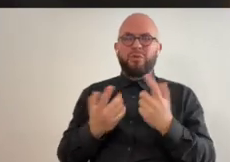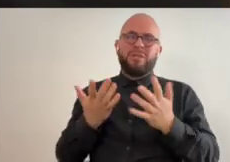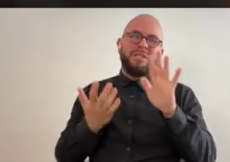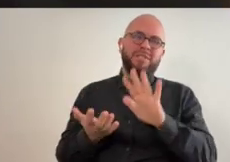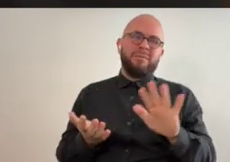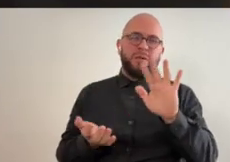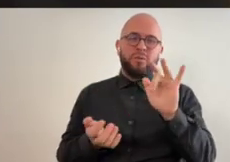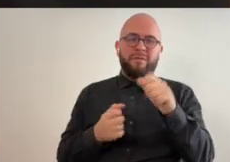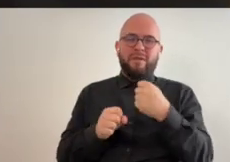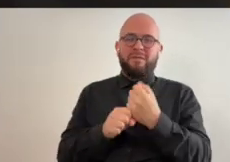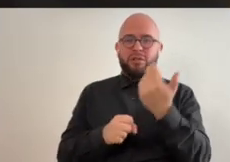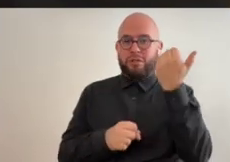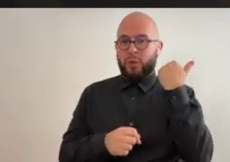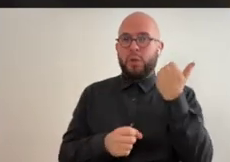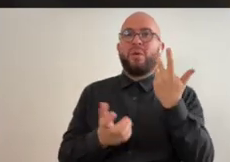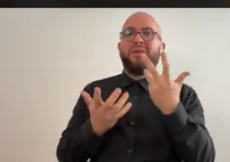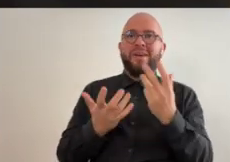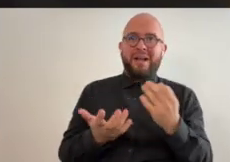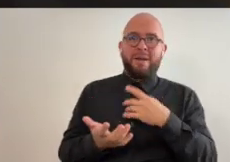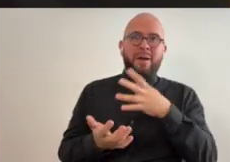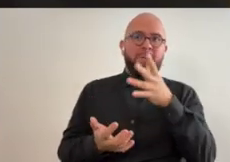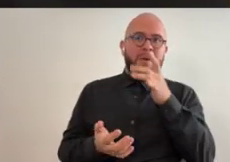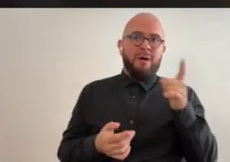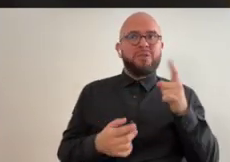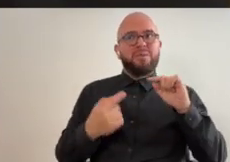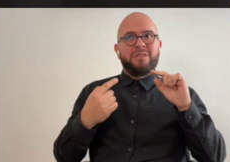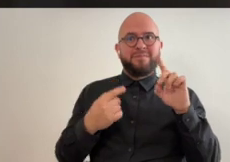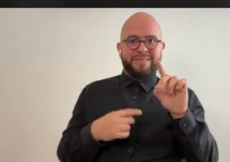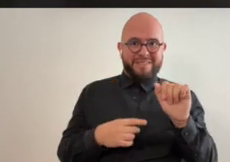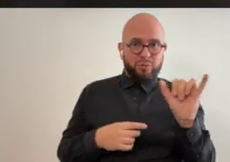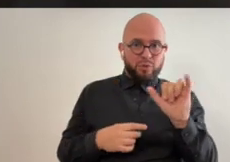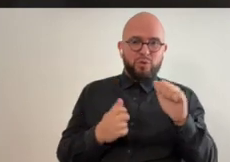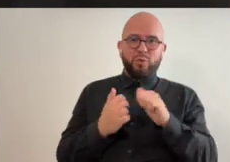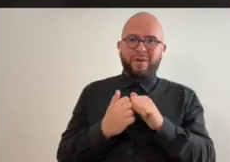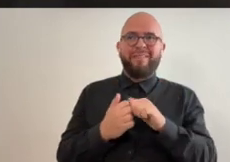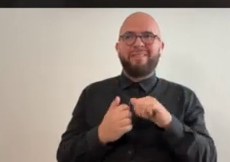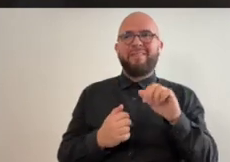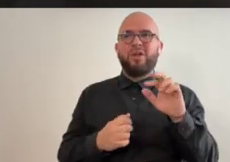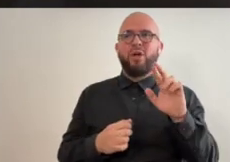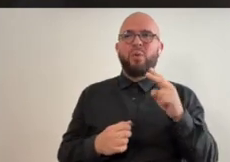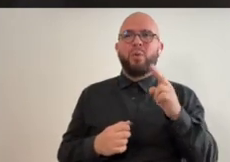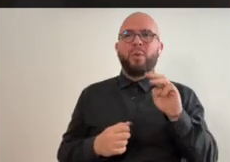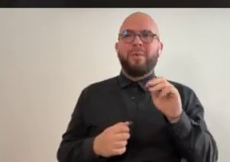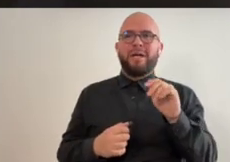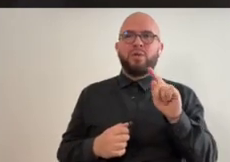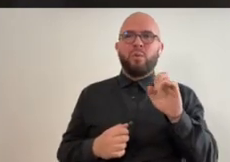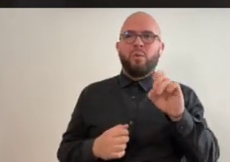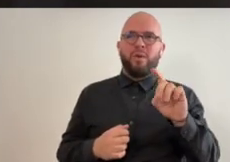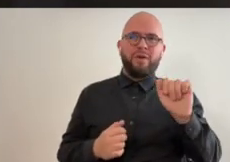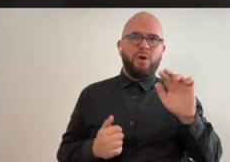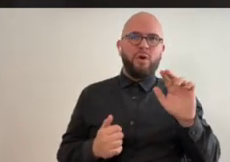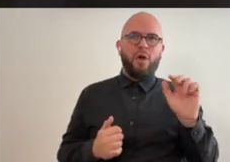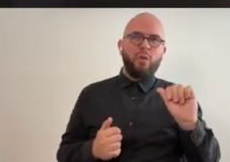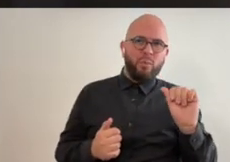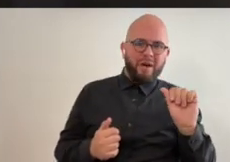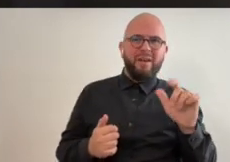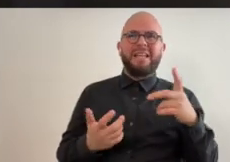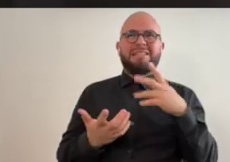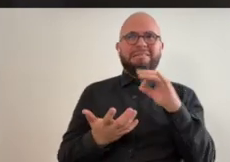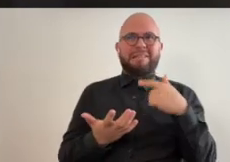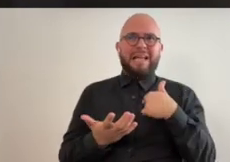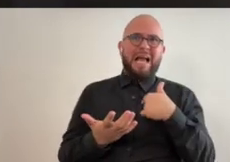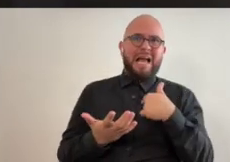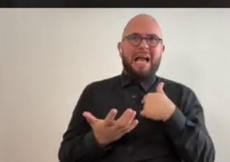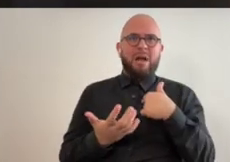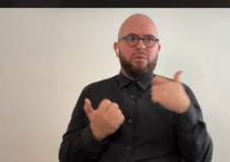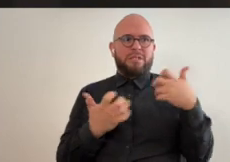spinal cord injury about 25 years ago so and even though my mother was disabled with rheumatoid arthritis i never